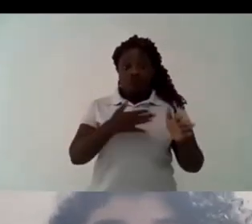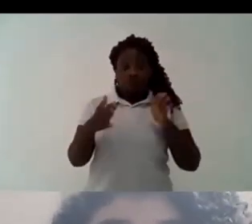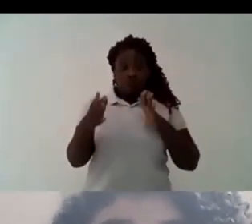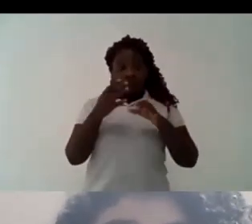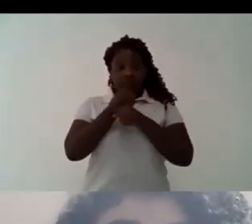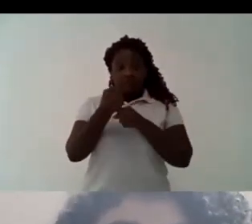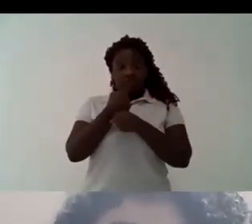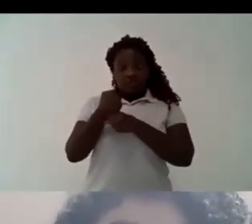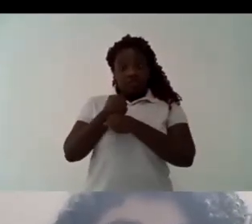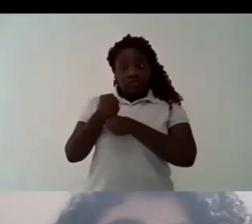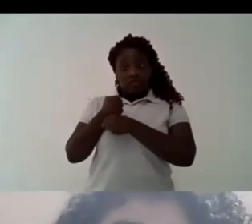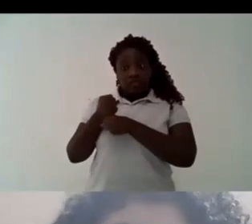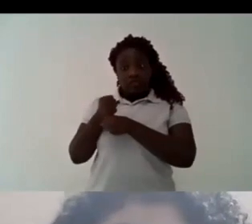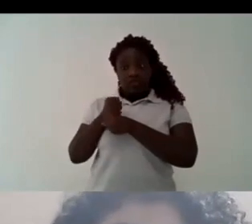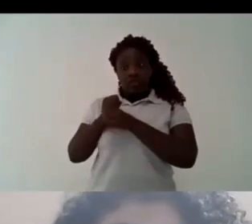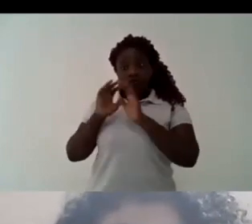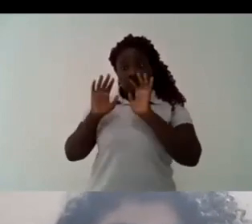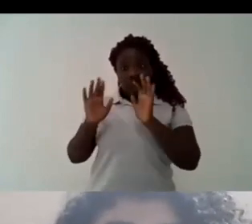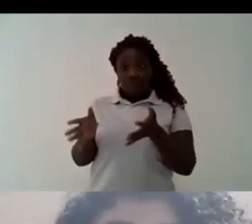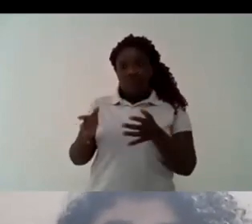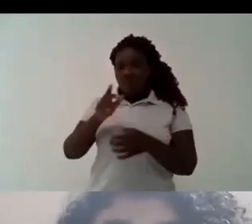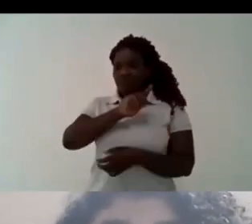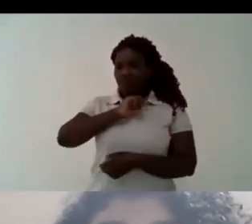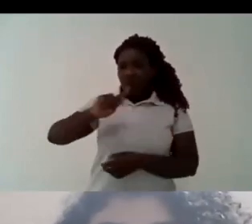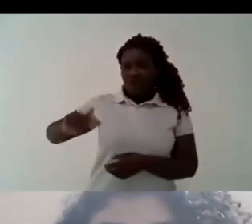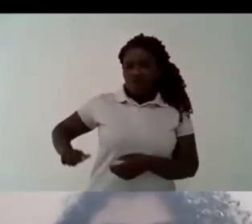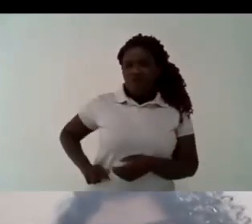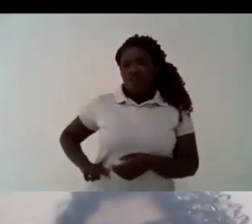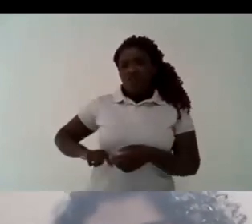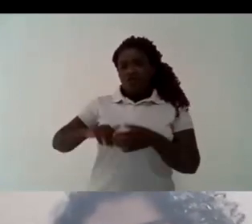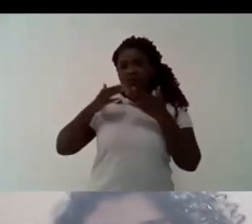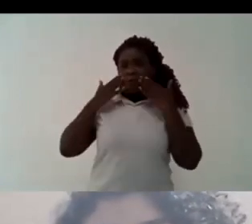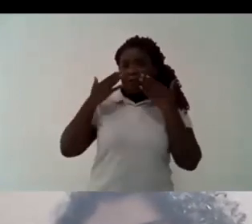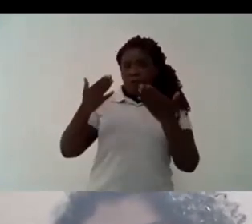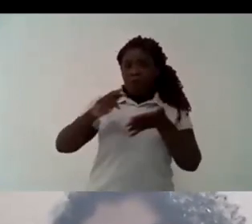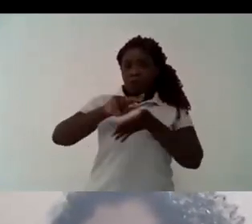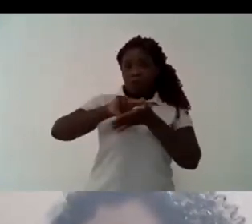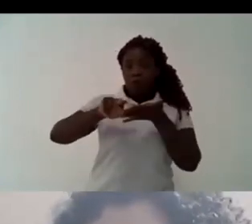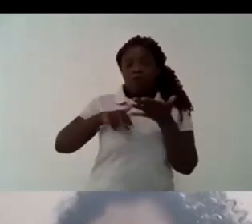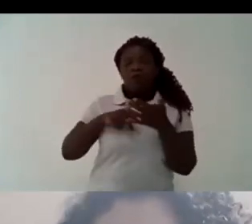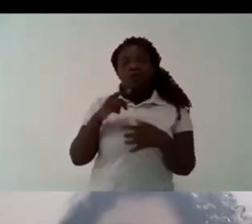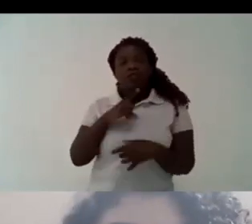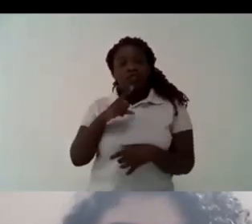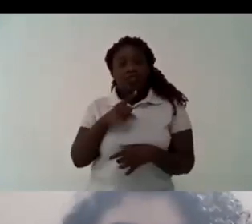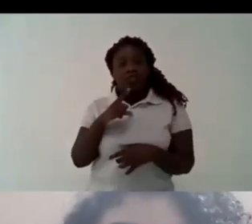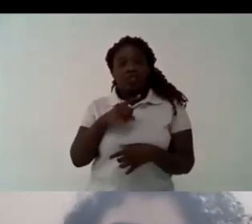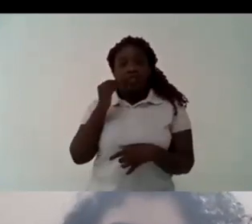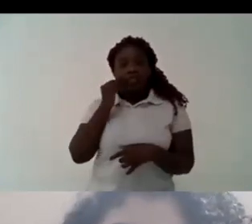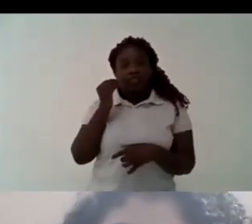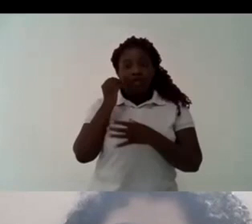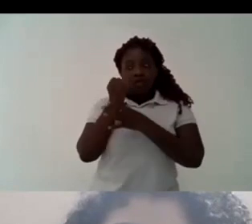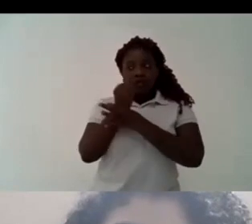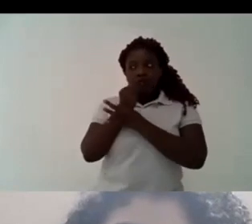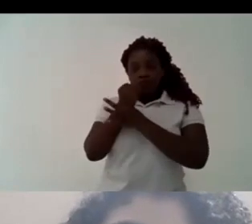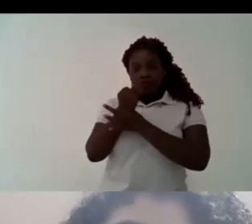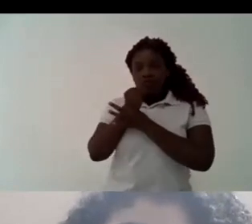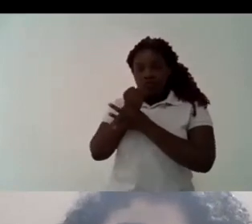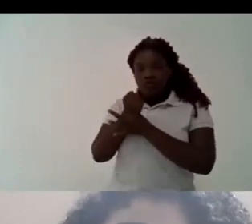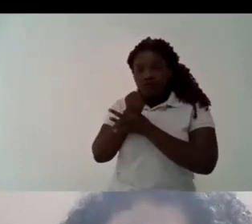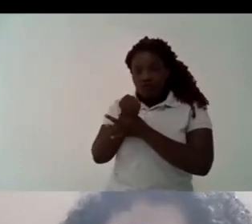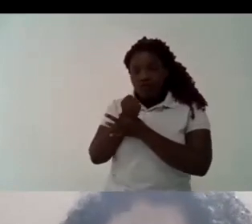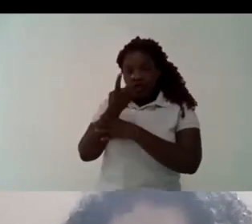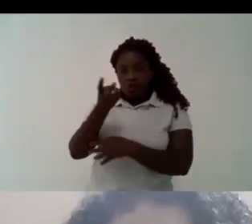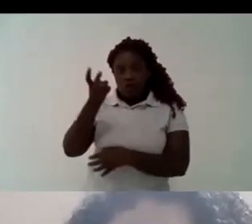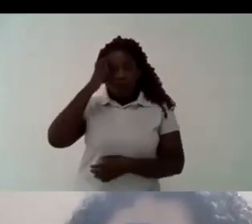we have gone through all different types of government and we try to to